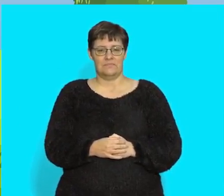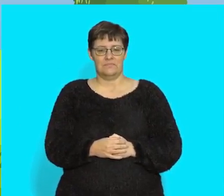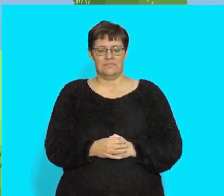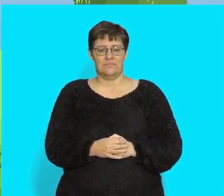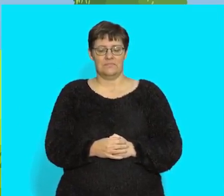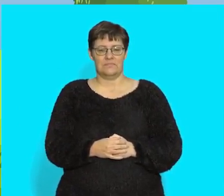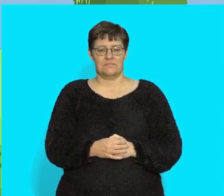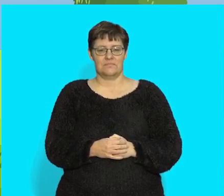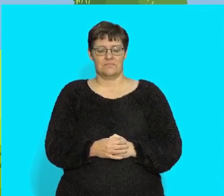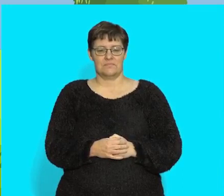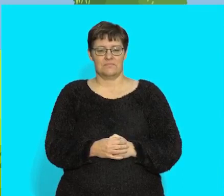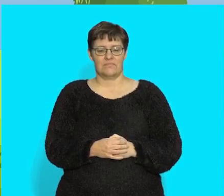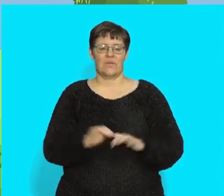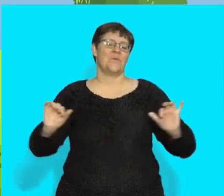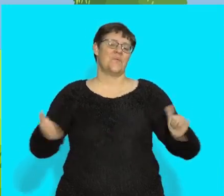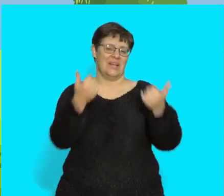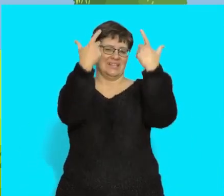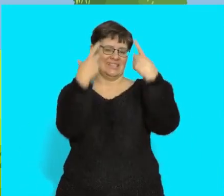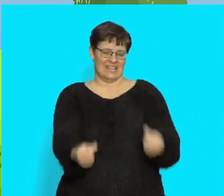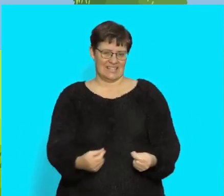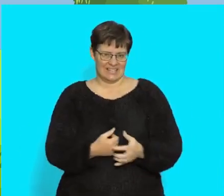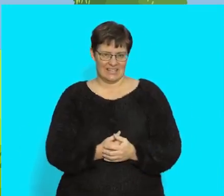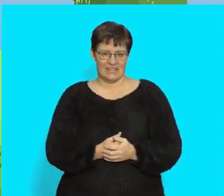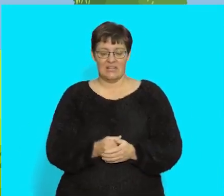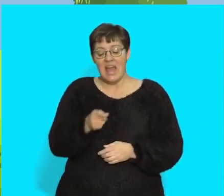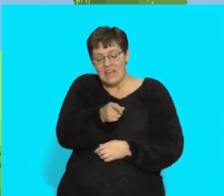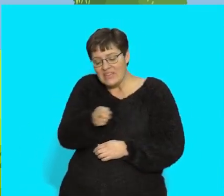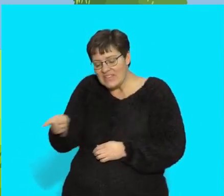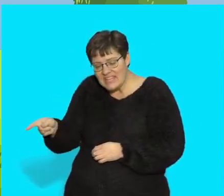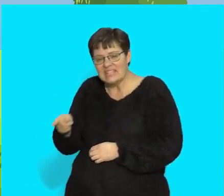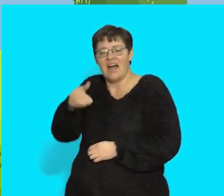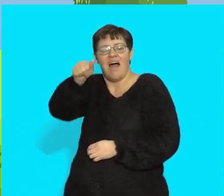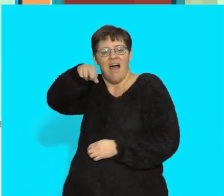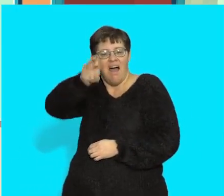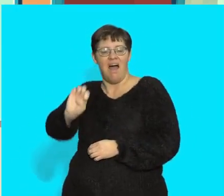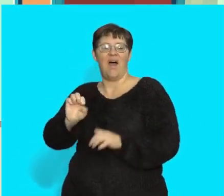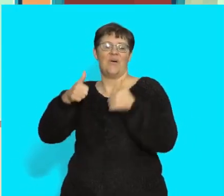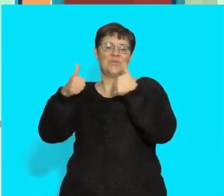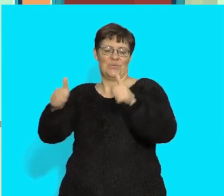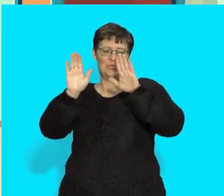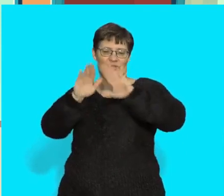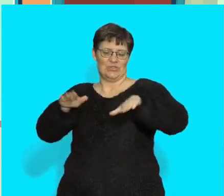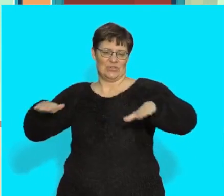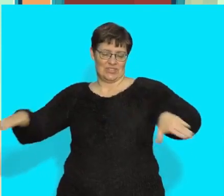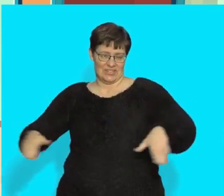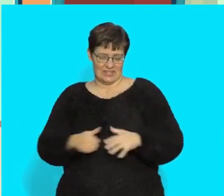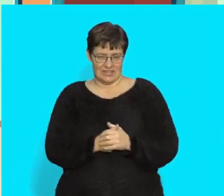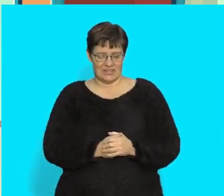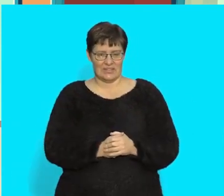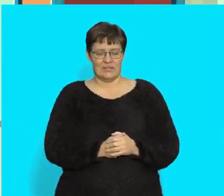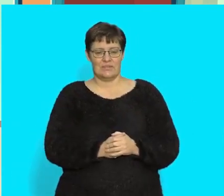Well done! These are good children. Let's try another one.